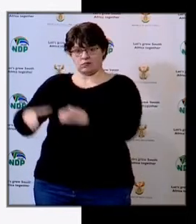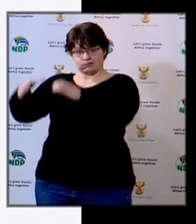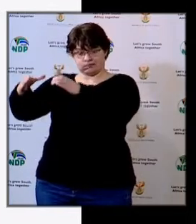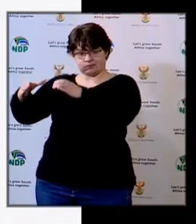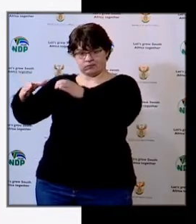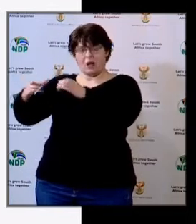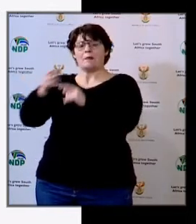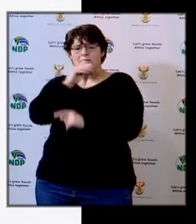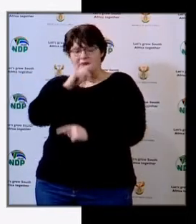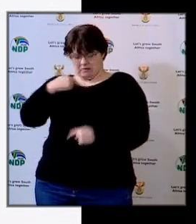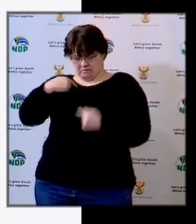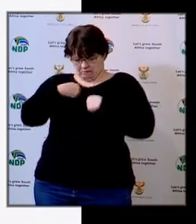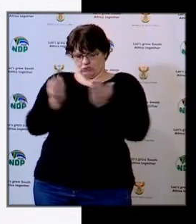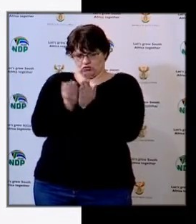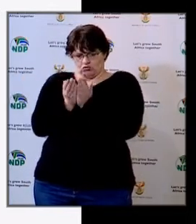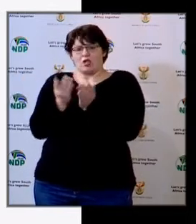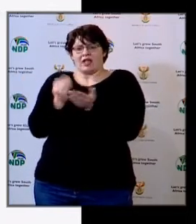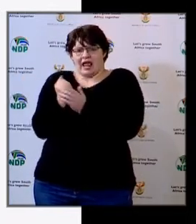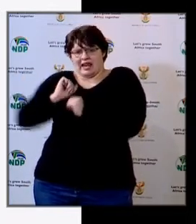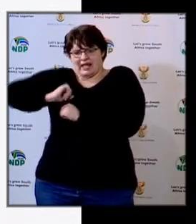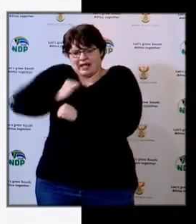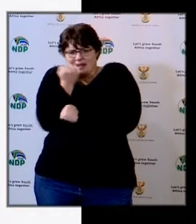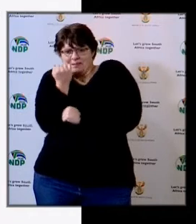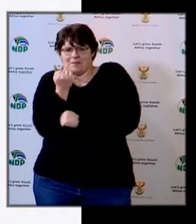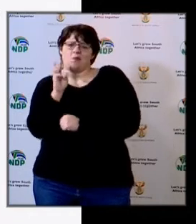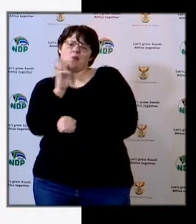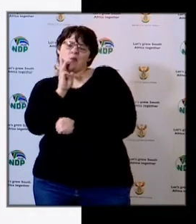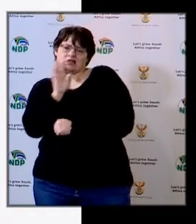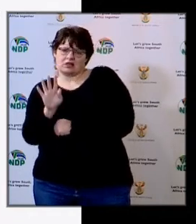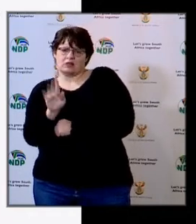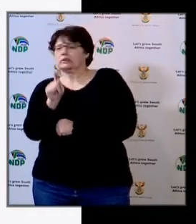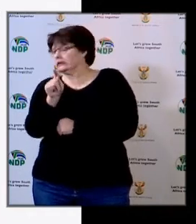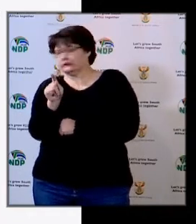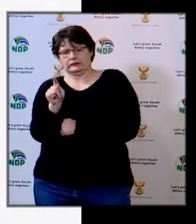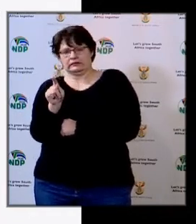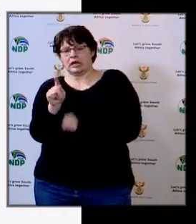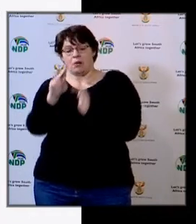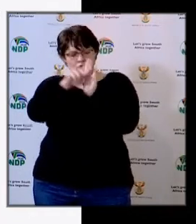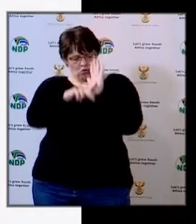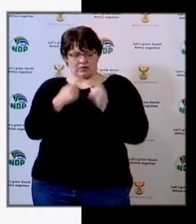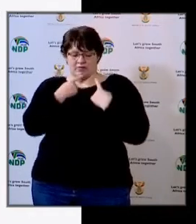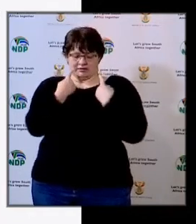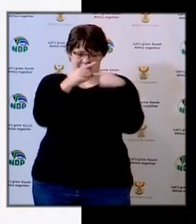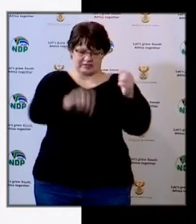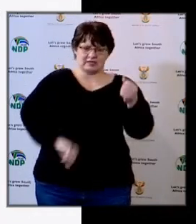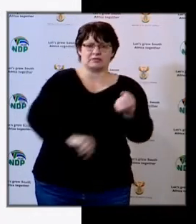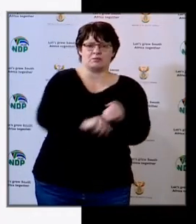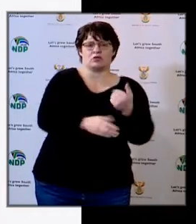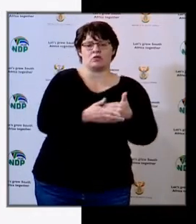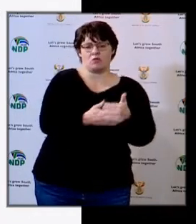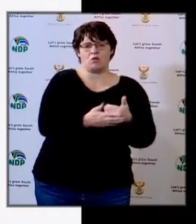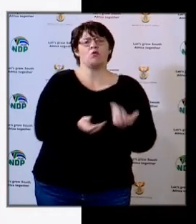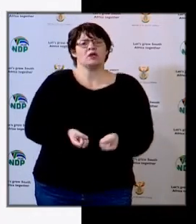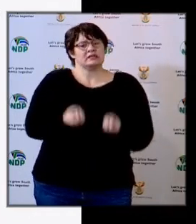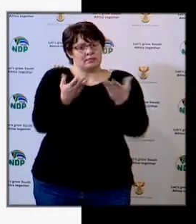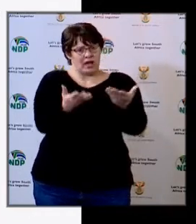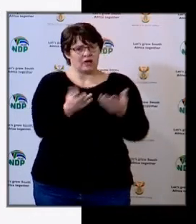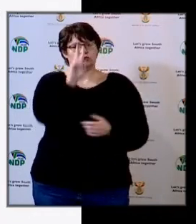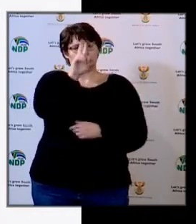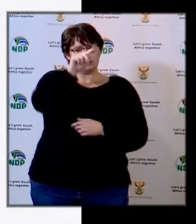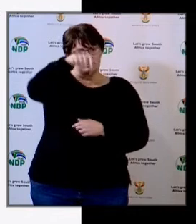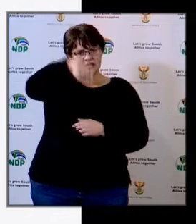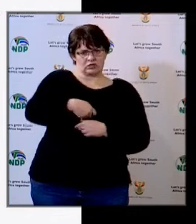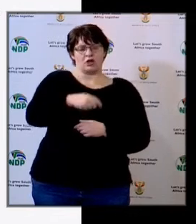that is the storage capability or capacity that was requested from us from this program, we managed to supply 2